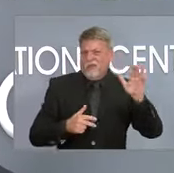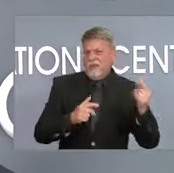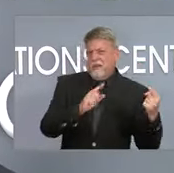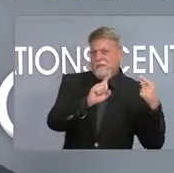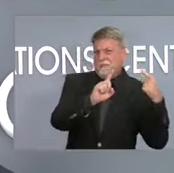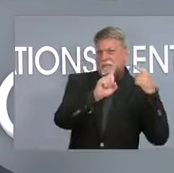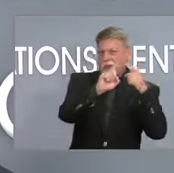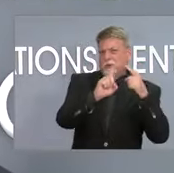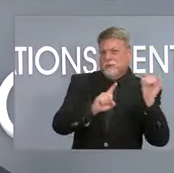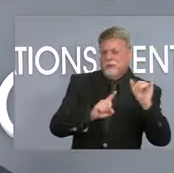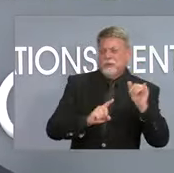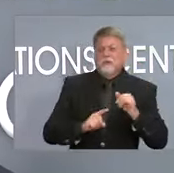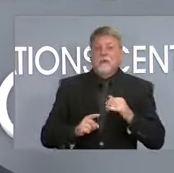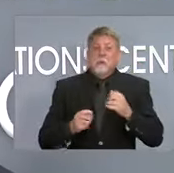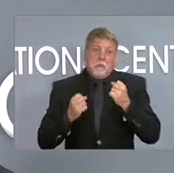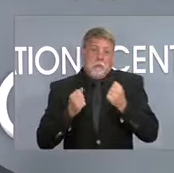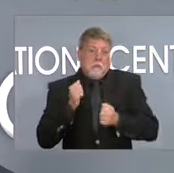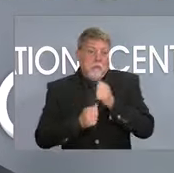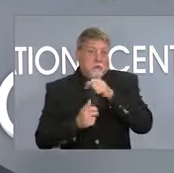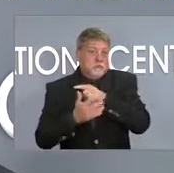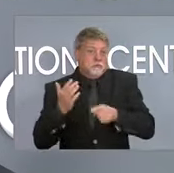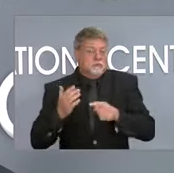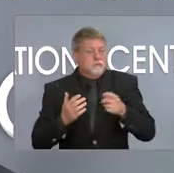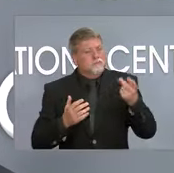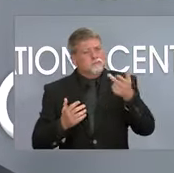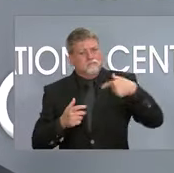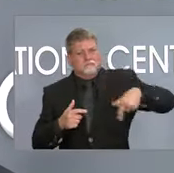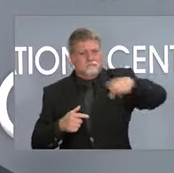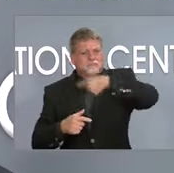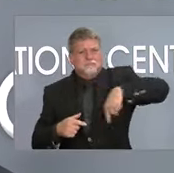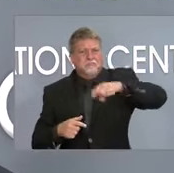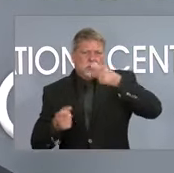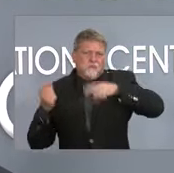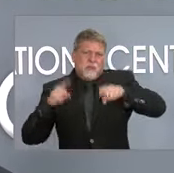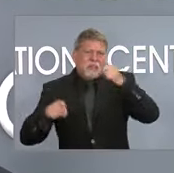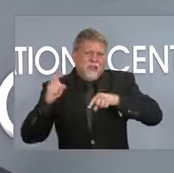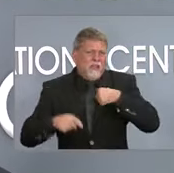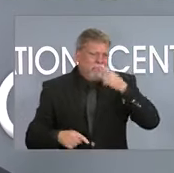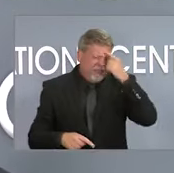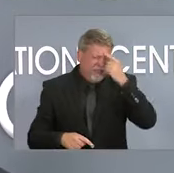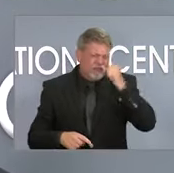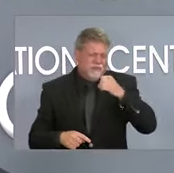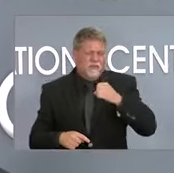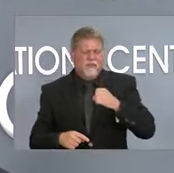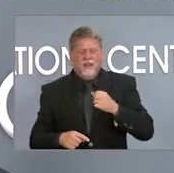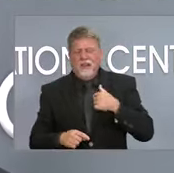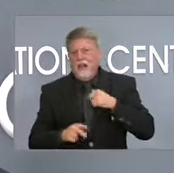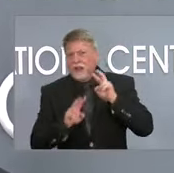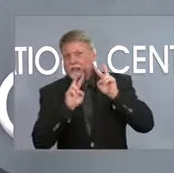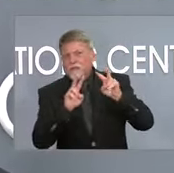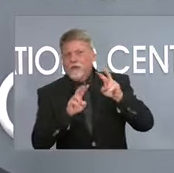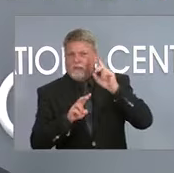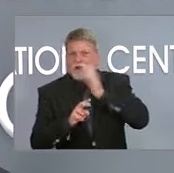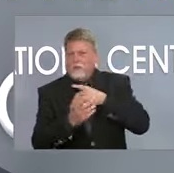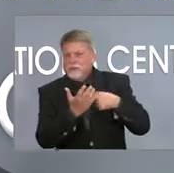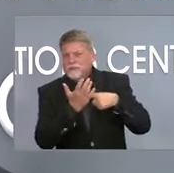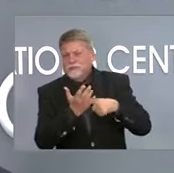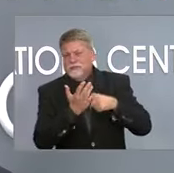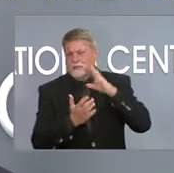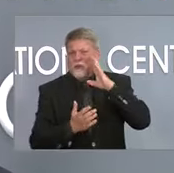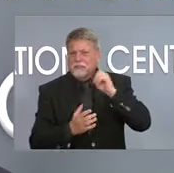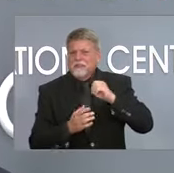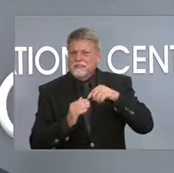are. There are a lot of things that we agree on. So we'll, we'll, I look forward to those intense discussions that I know we'll be having. hope